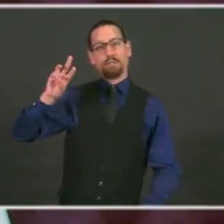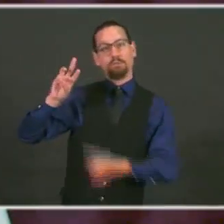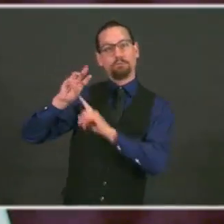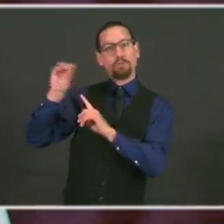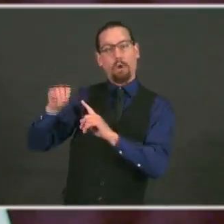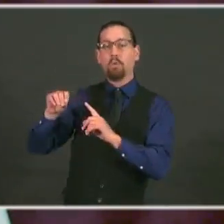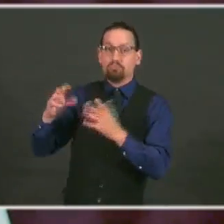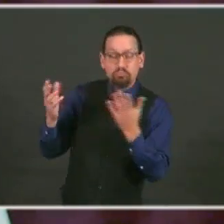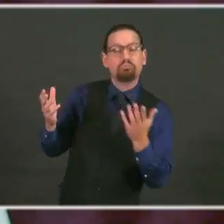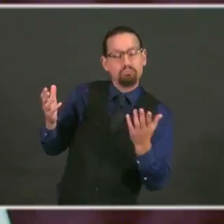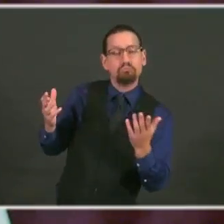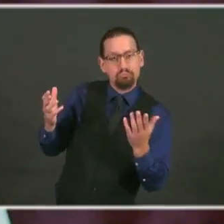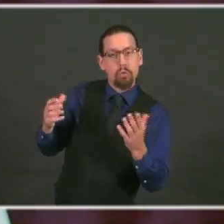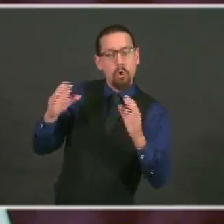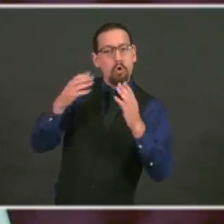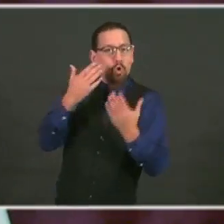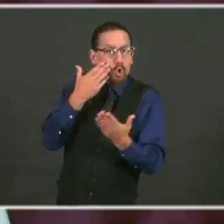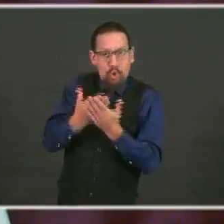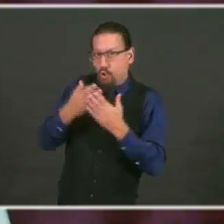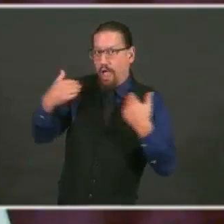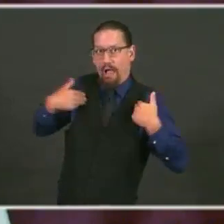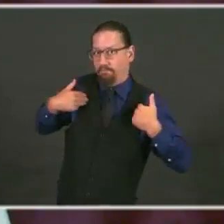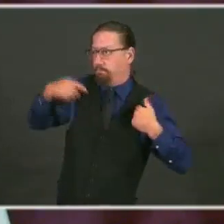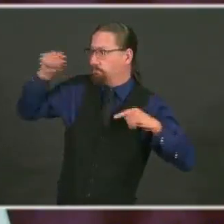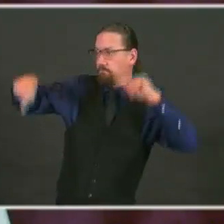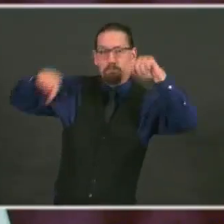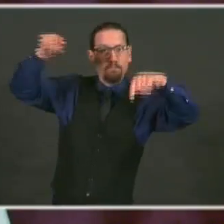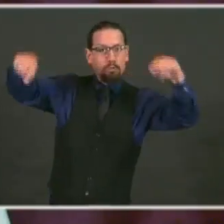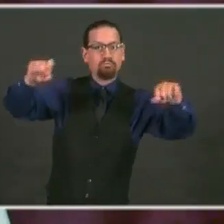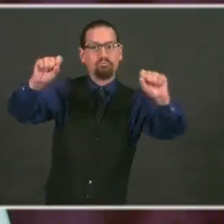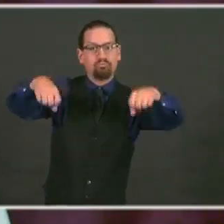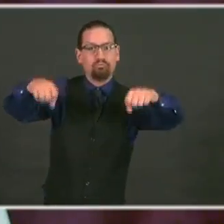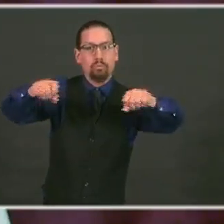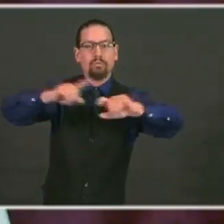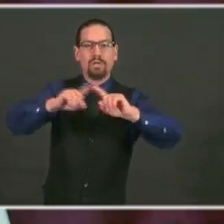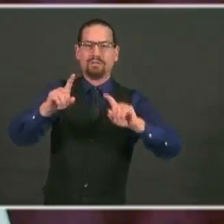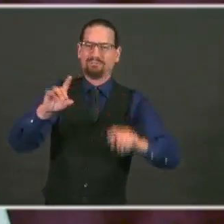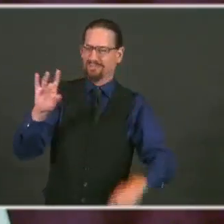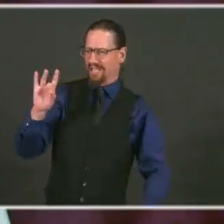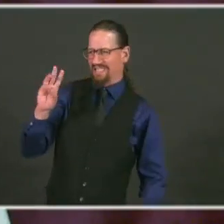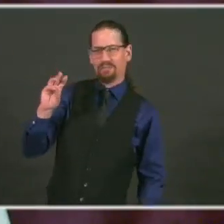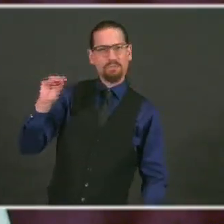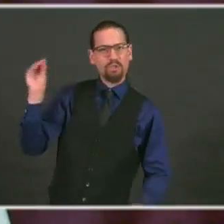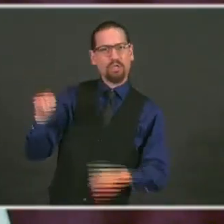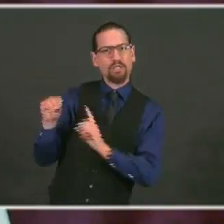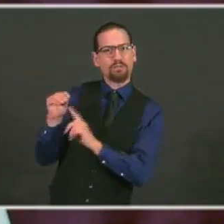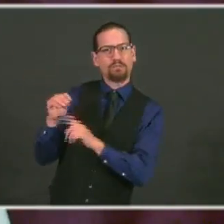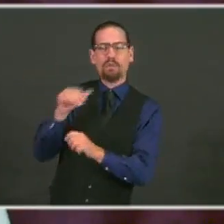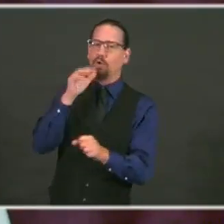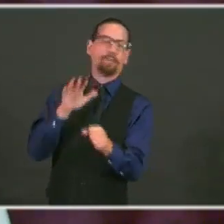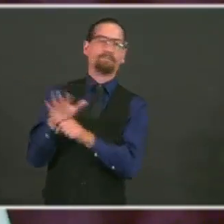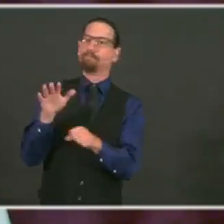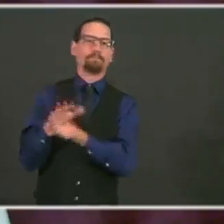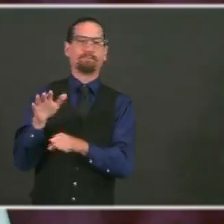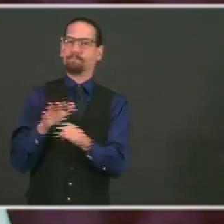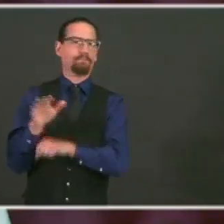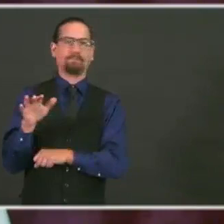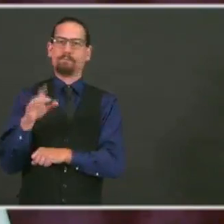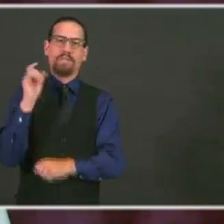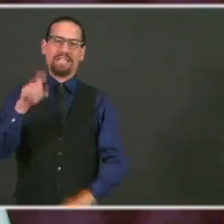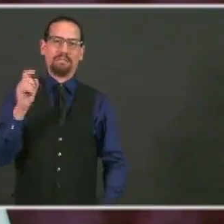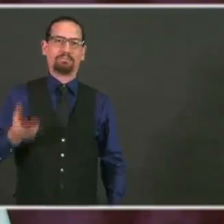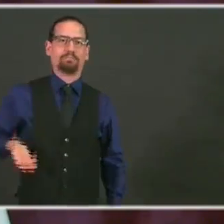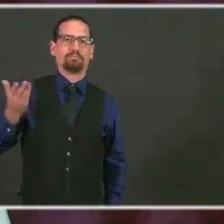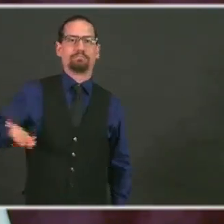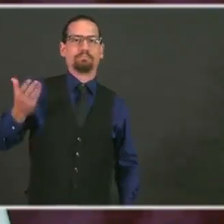As a reminder, there's a new feature on the Crush COVID app that makes health screenings easier for both businesses